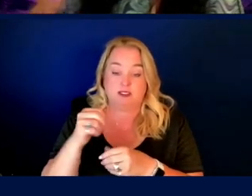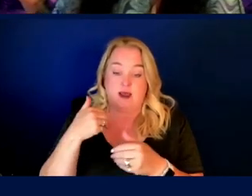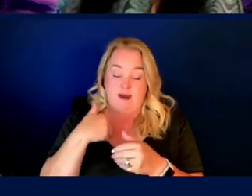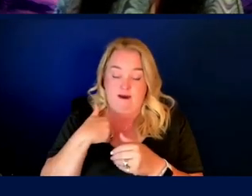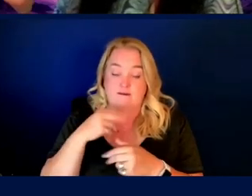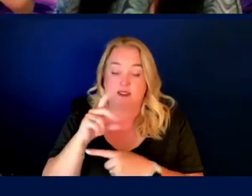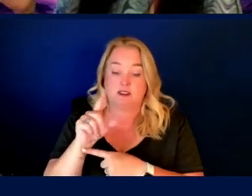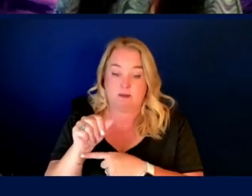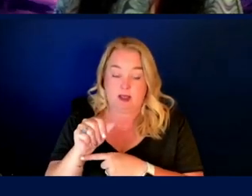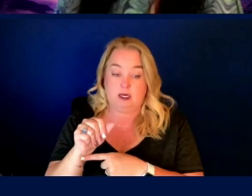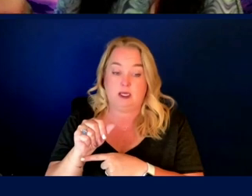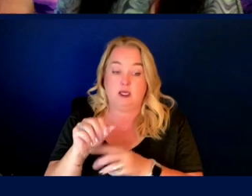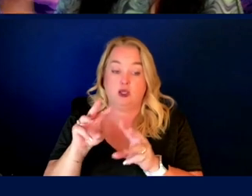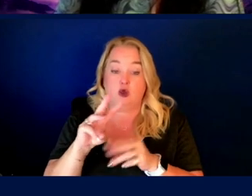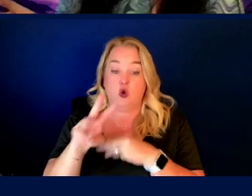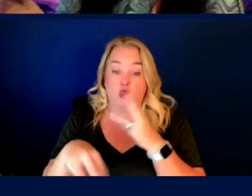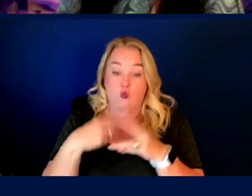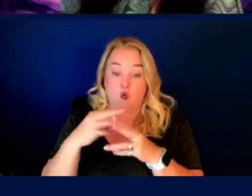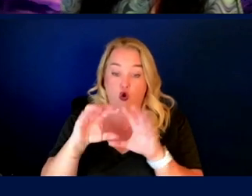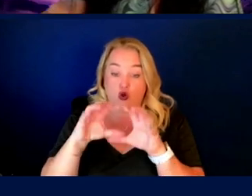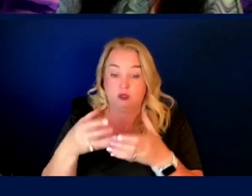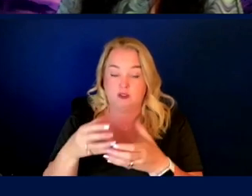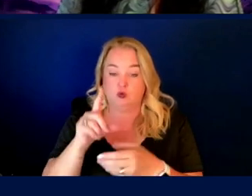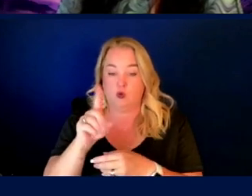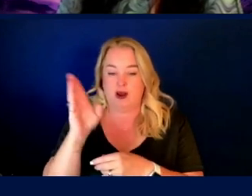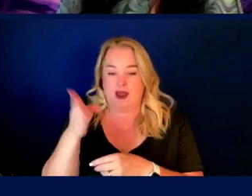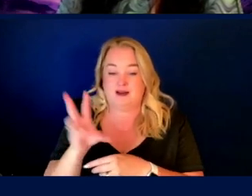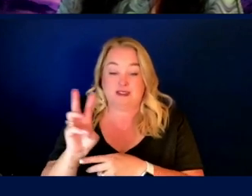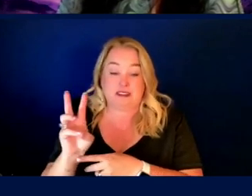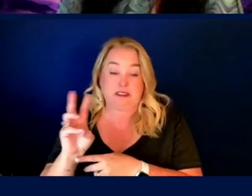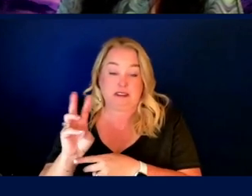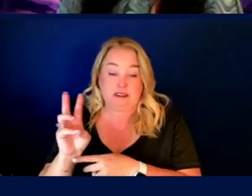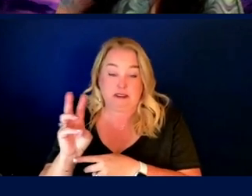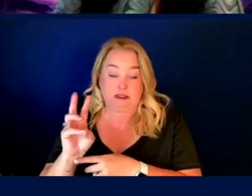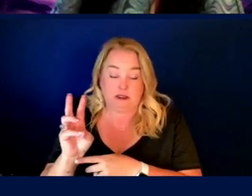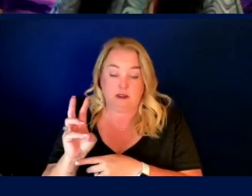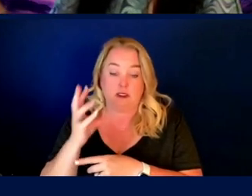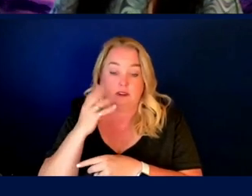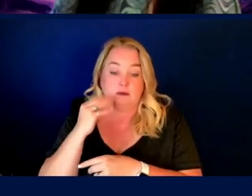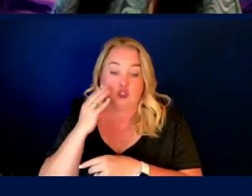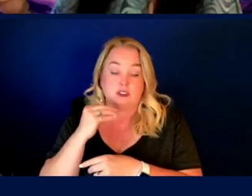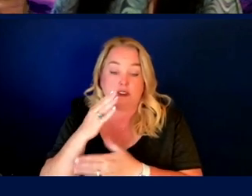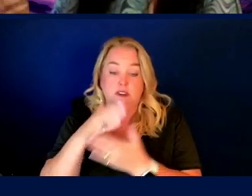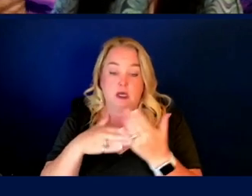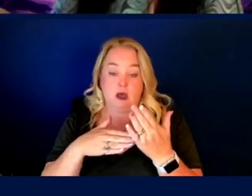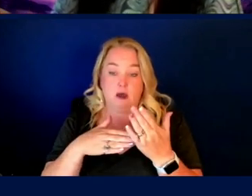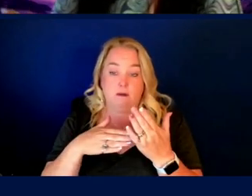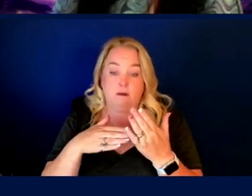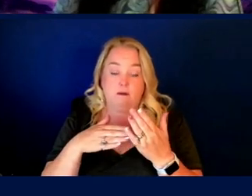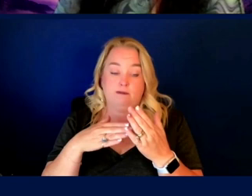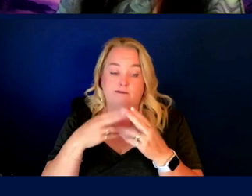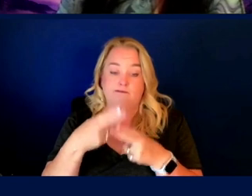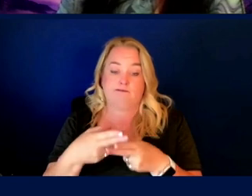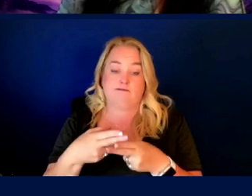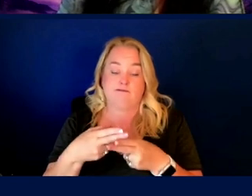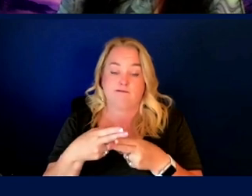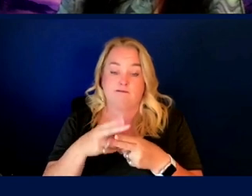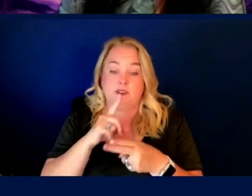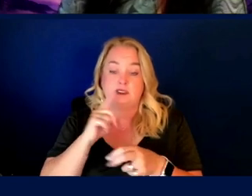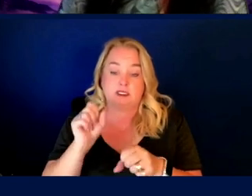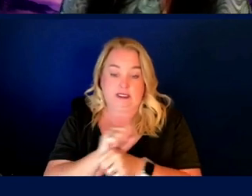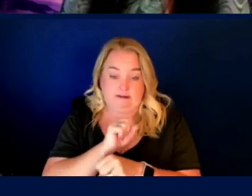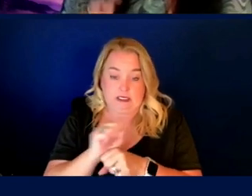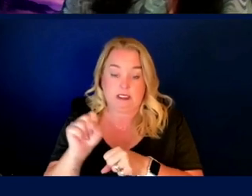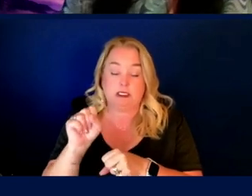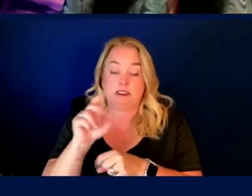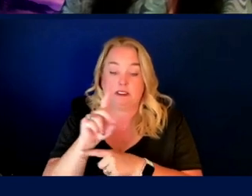organization. So speaking globally estimates about one in six of the global population experiences, uh, what they define as significant disability.